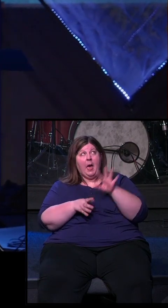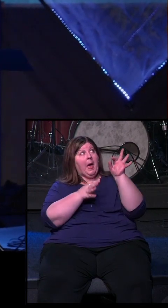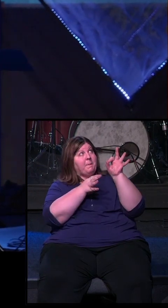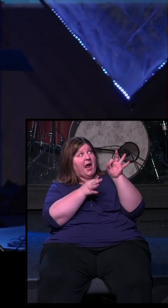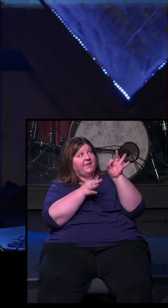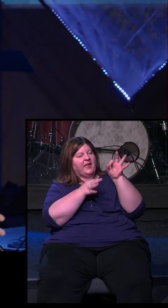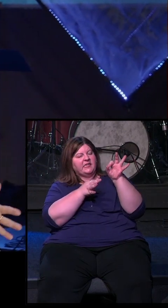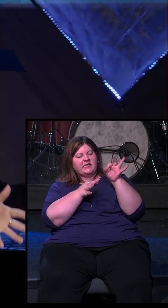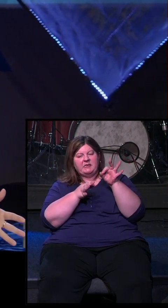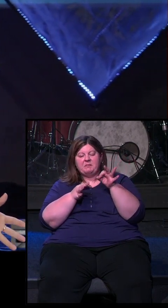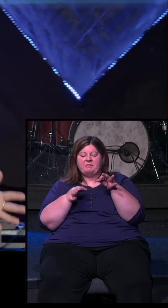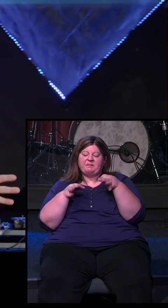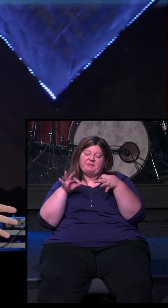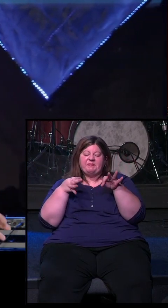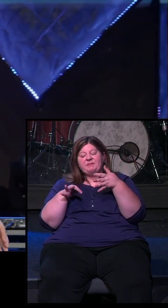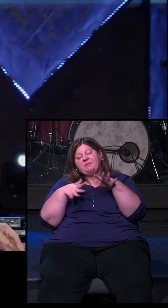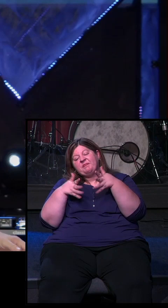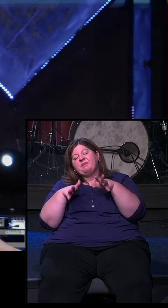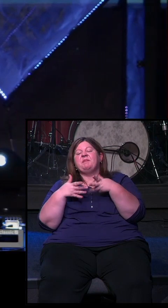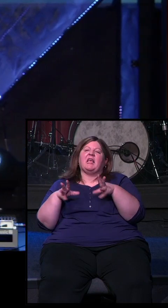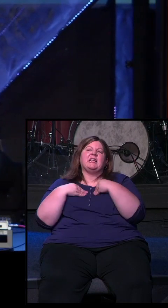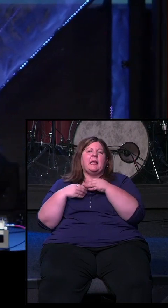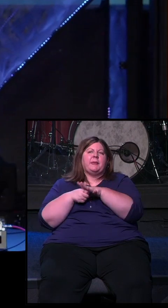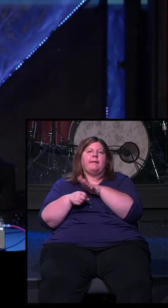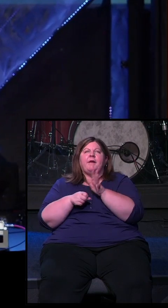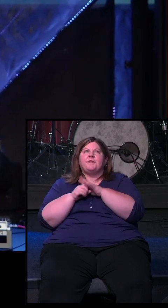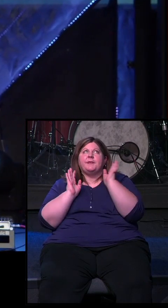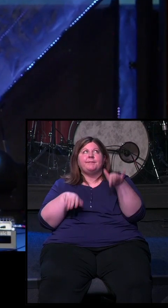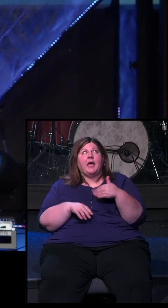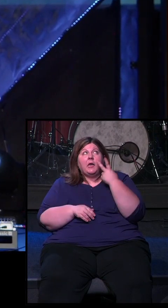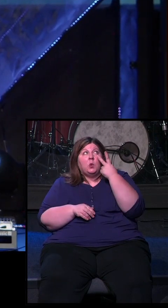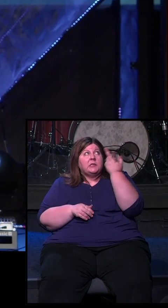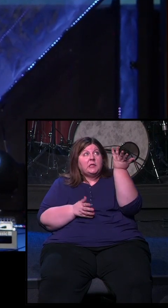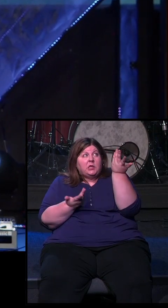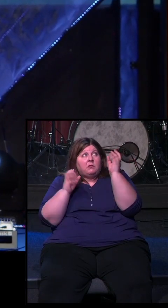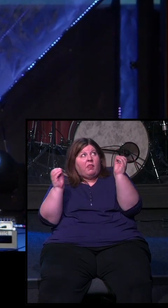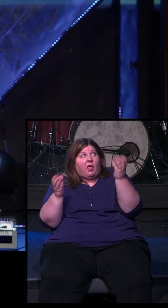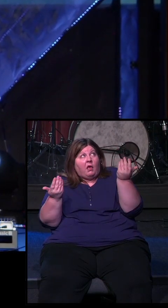might as well, because I don't know how you're going to come through. I don't know how you're going to be there for me. I just don't see it.